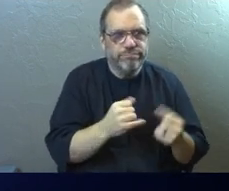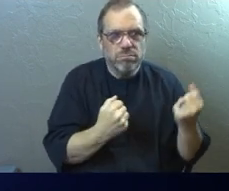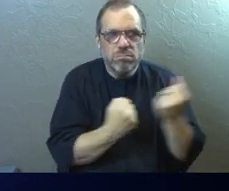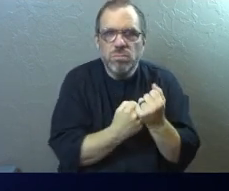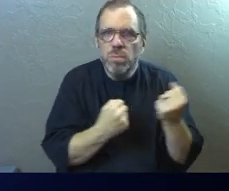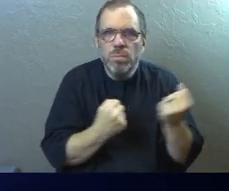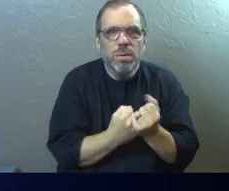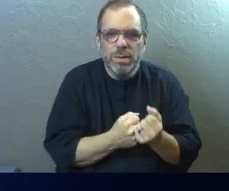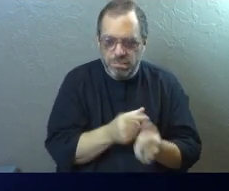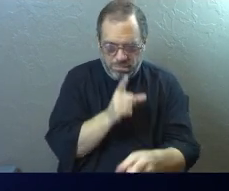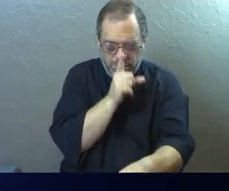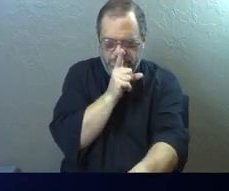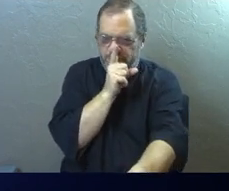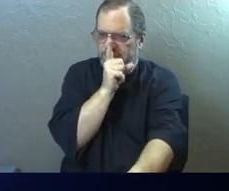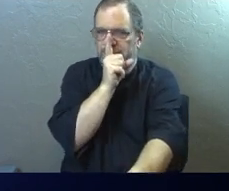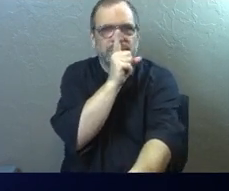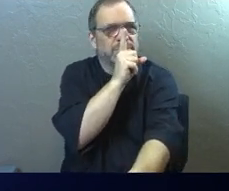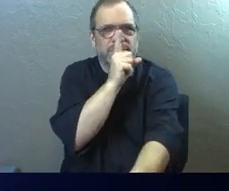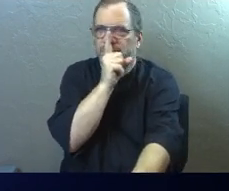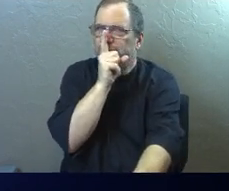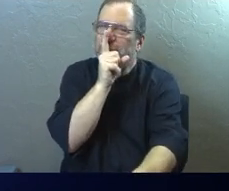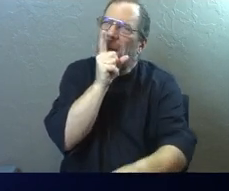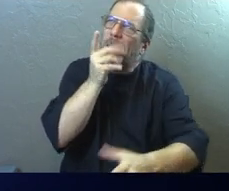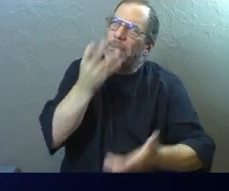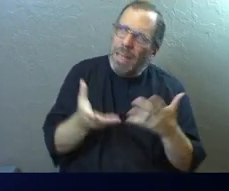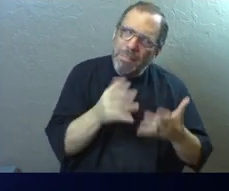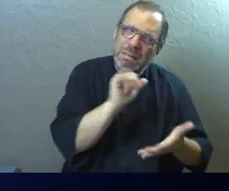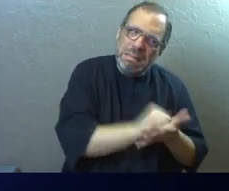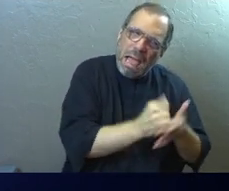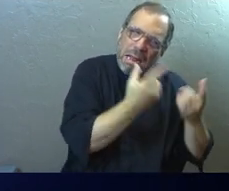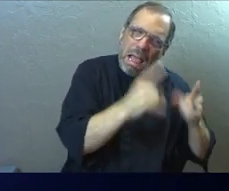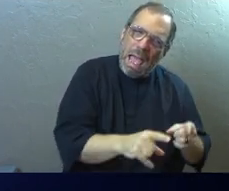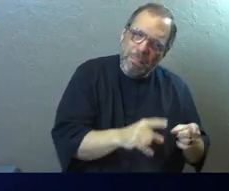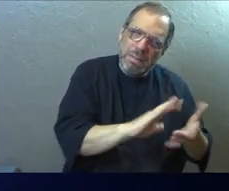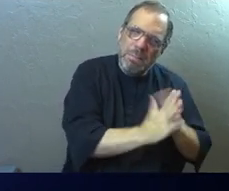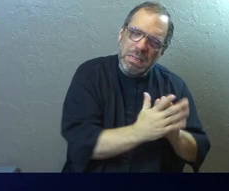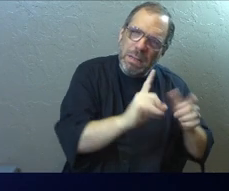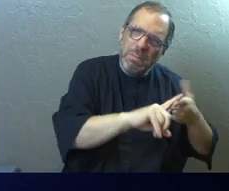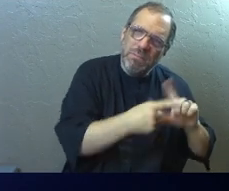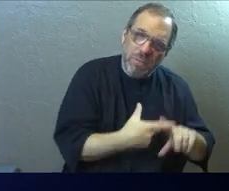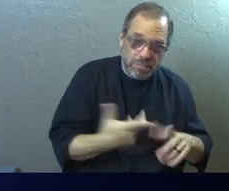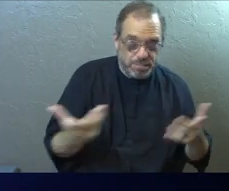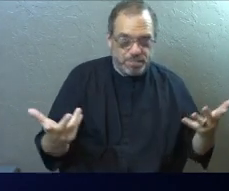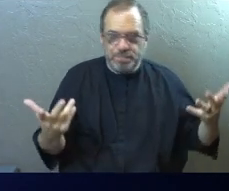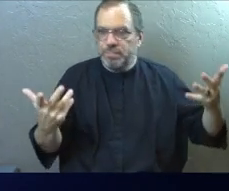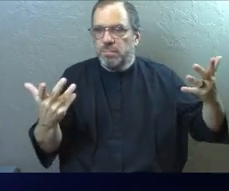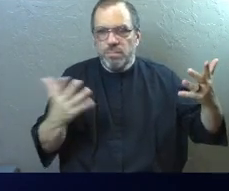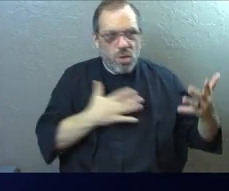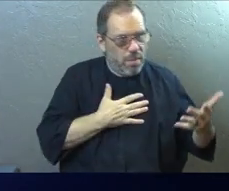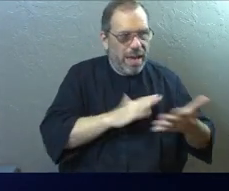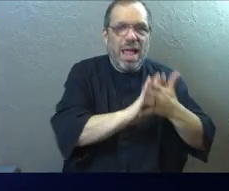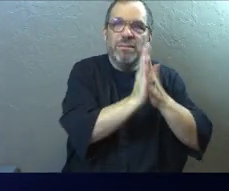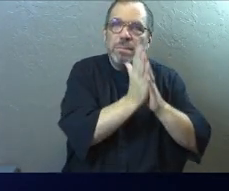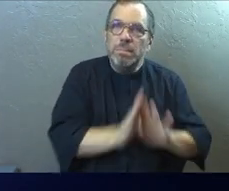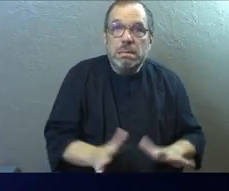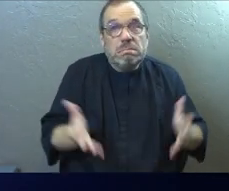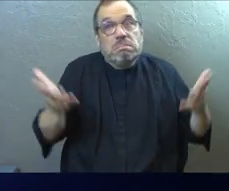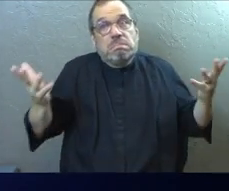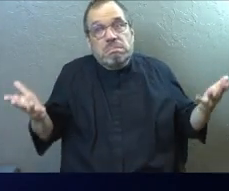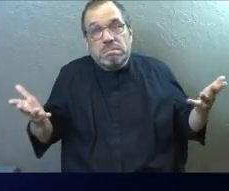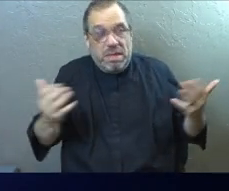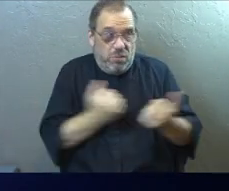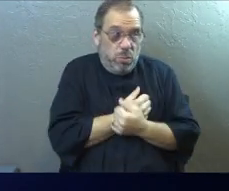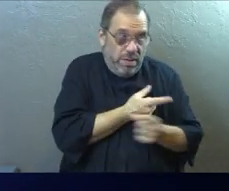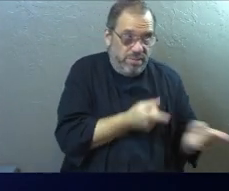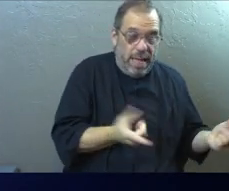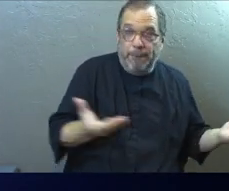The problem is, that's not what Jesus said. Now, maybe those things might happen. You might even get inner peace out of it if